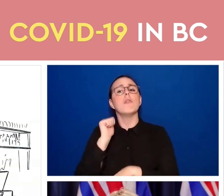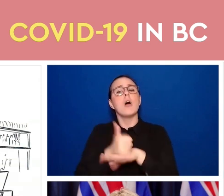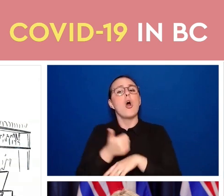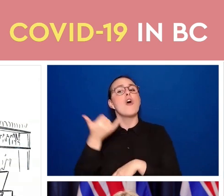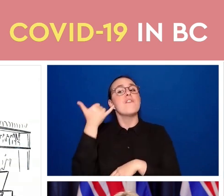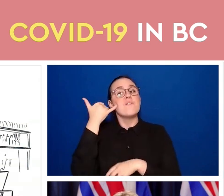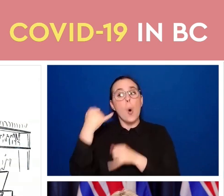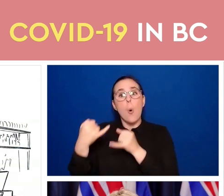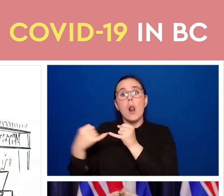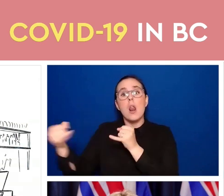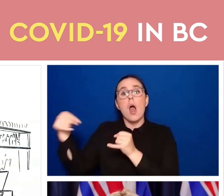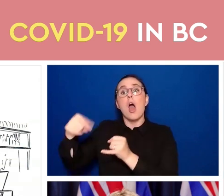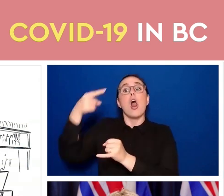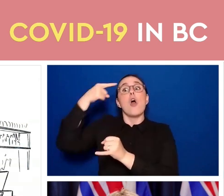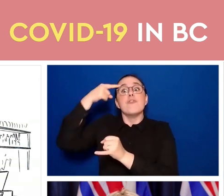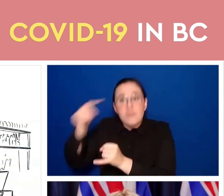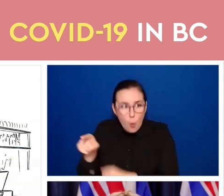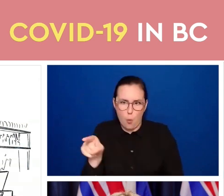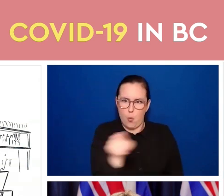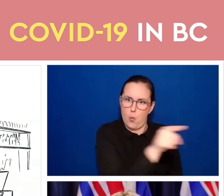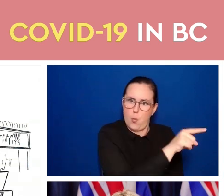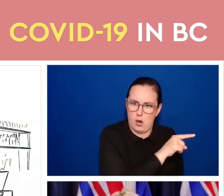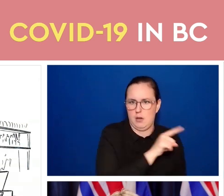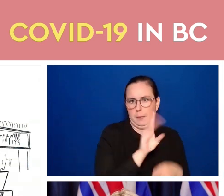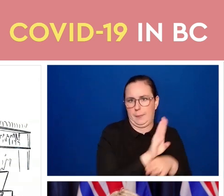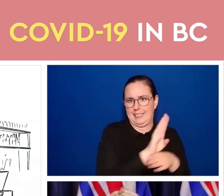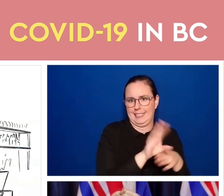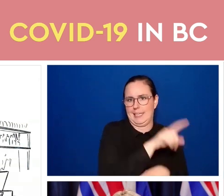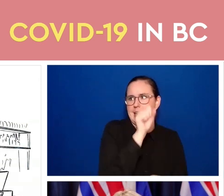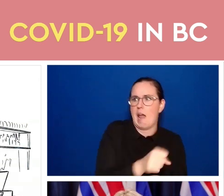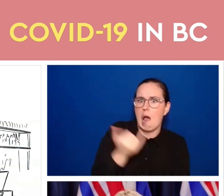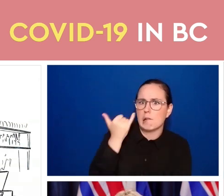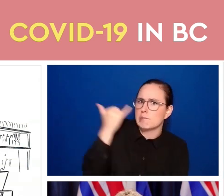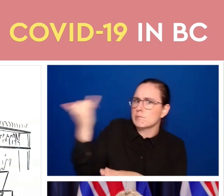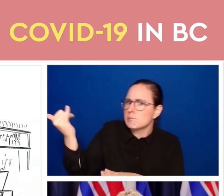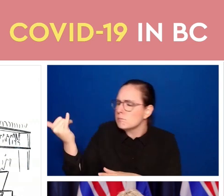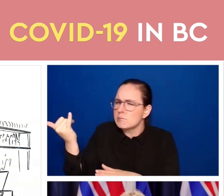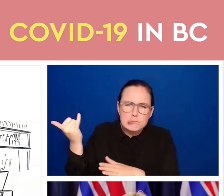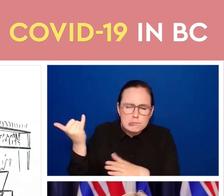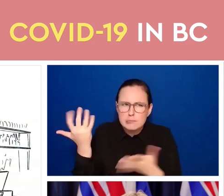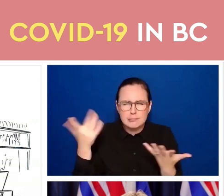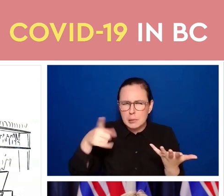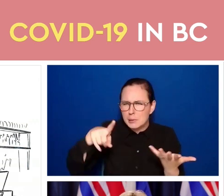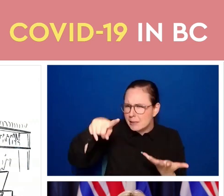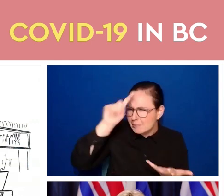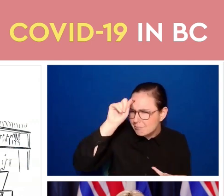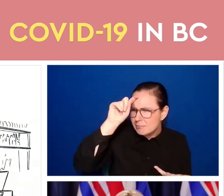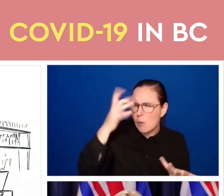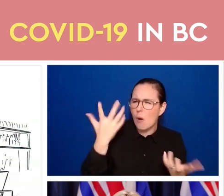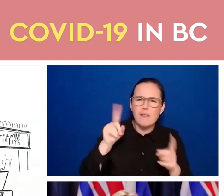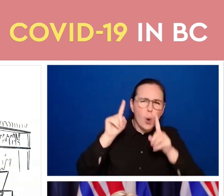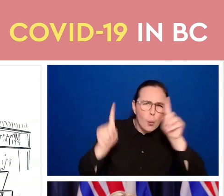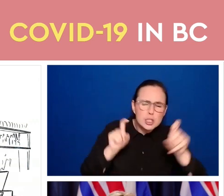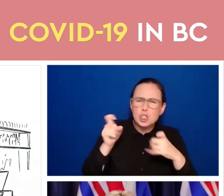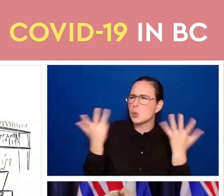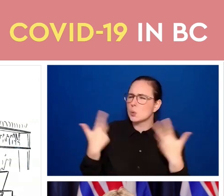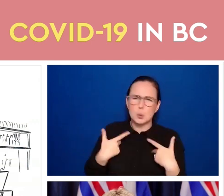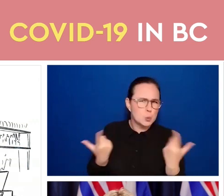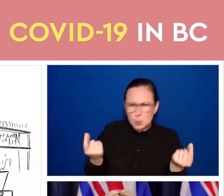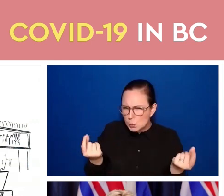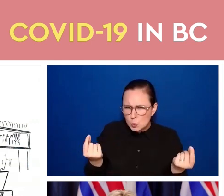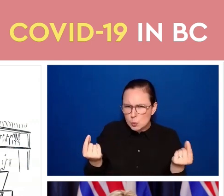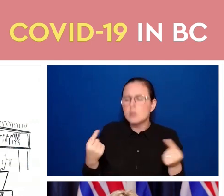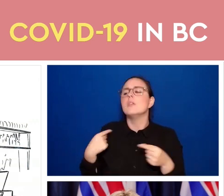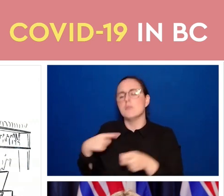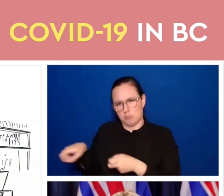information and share it on the website, the questions, the issues that are coming up, the best practices that people are using. So that's